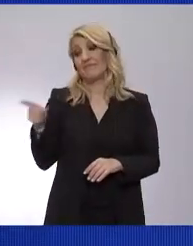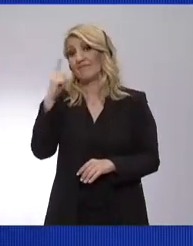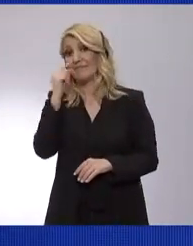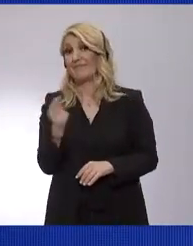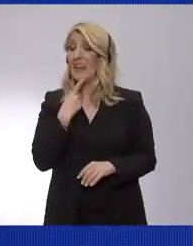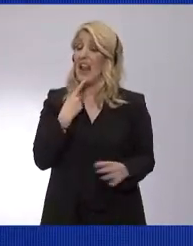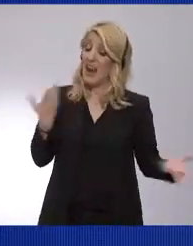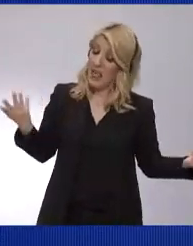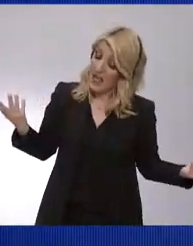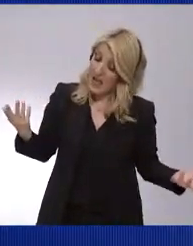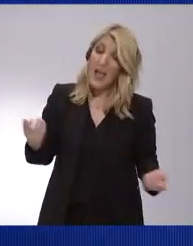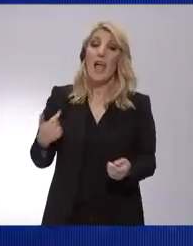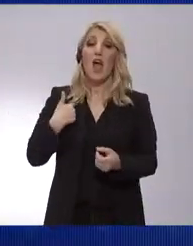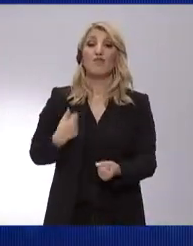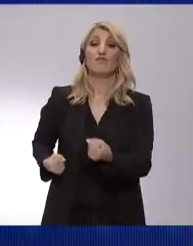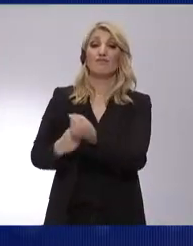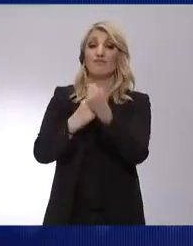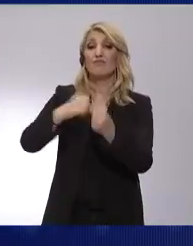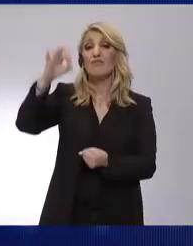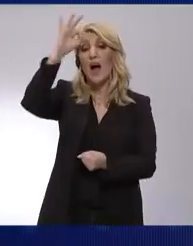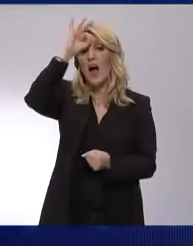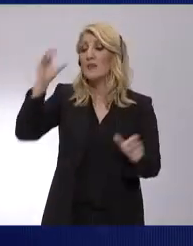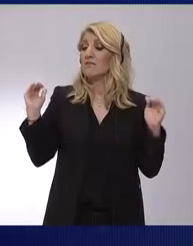against the agriculture subsidies.